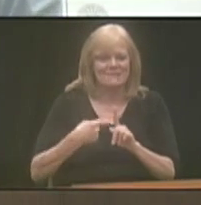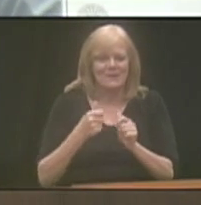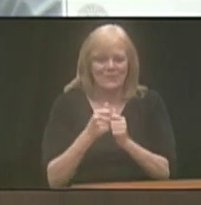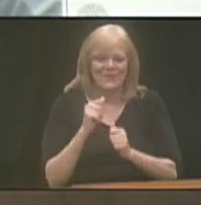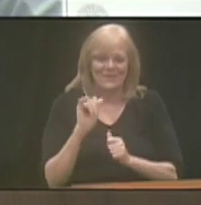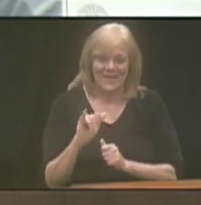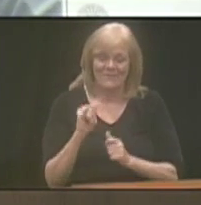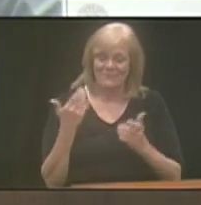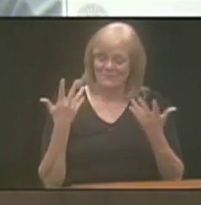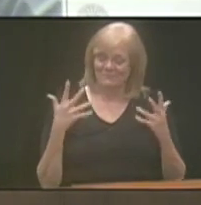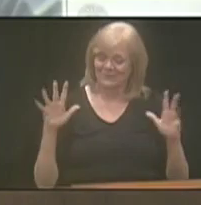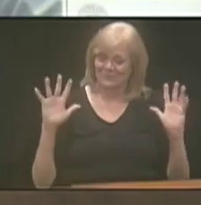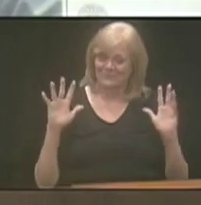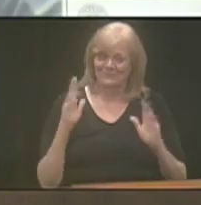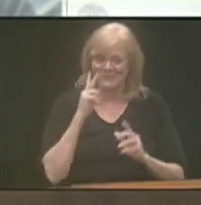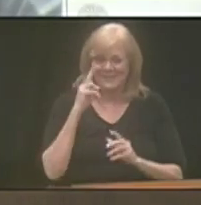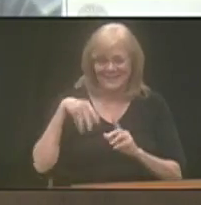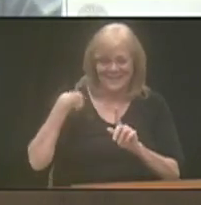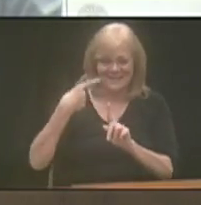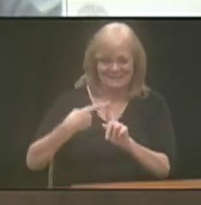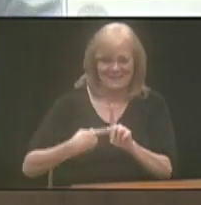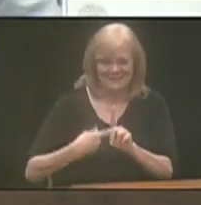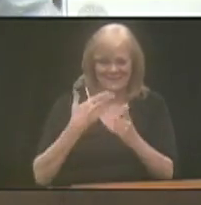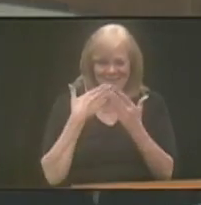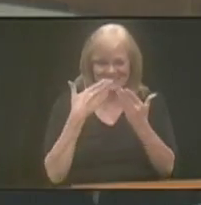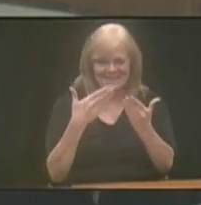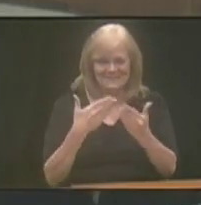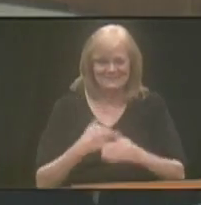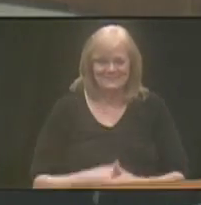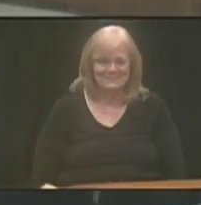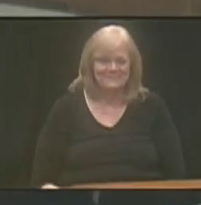With that, we are adjourned, and we'll see you all next month. Thanks.